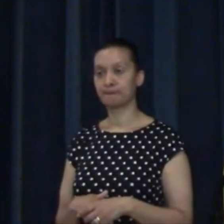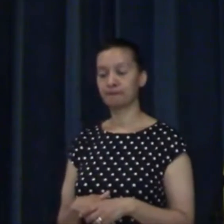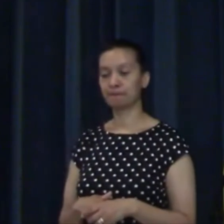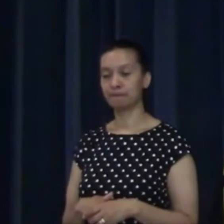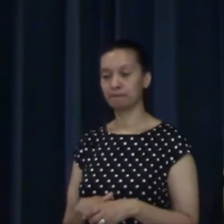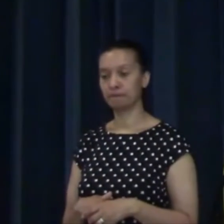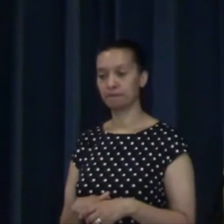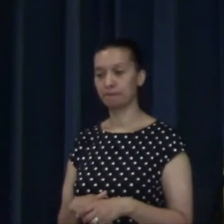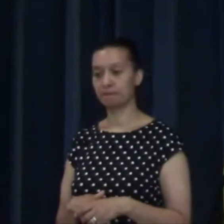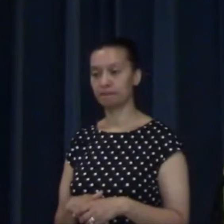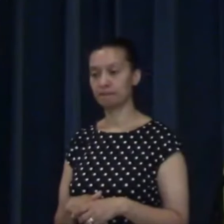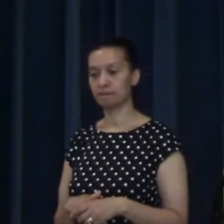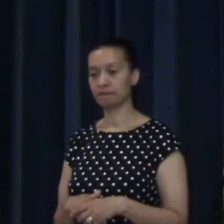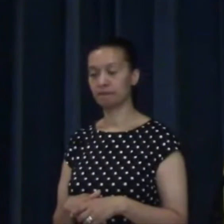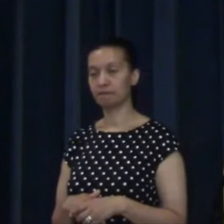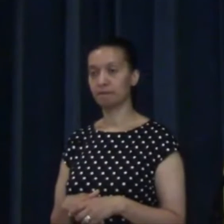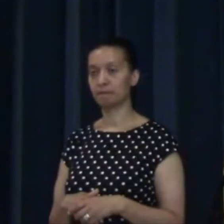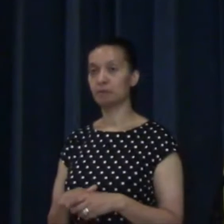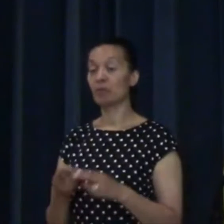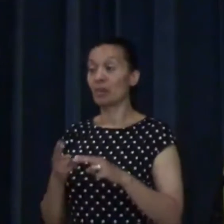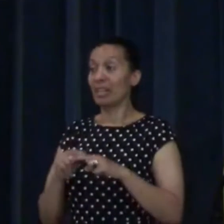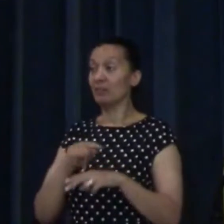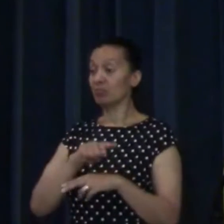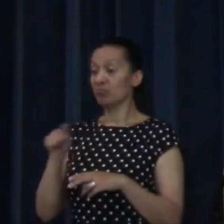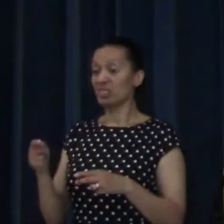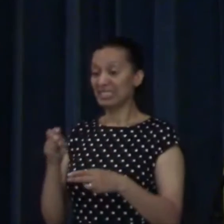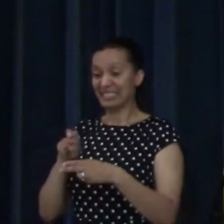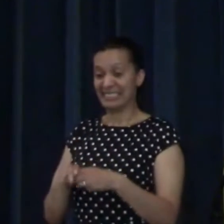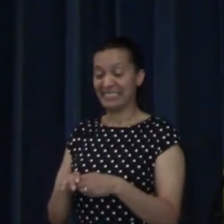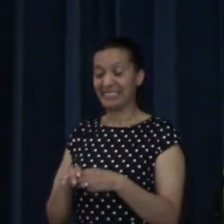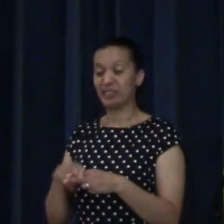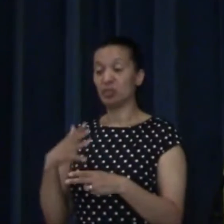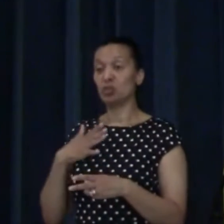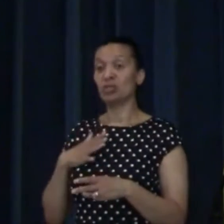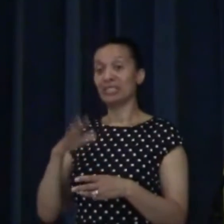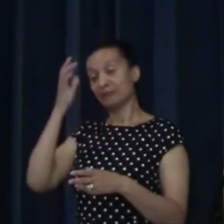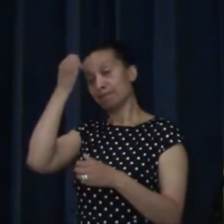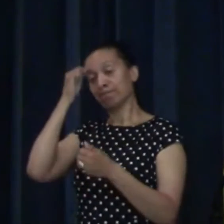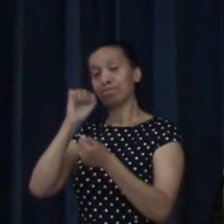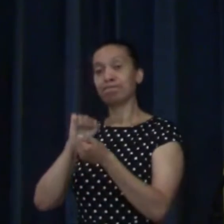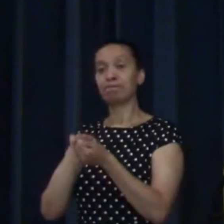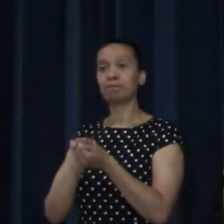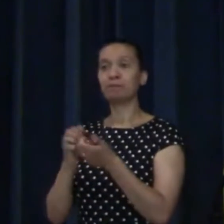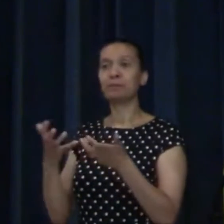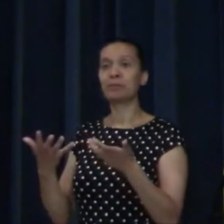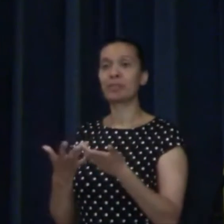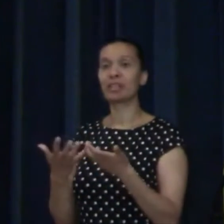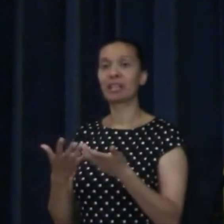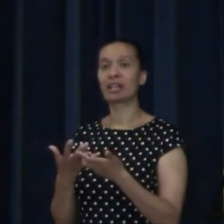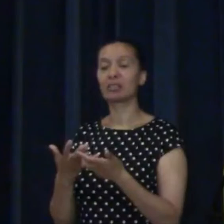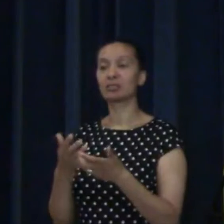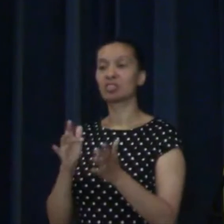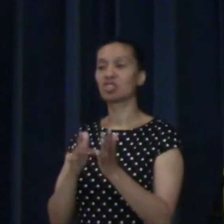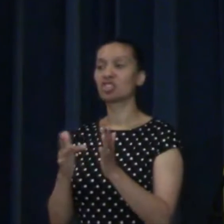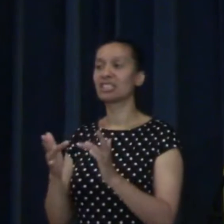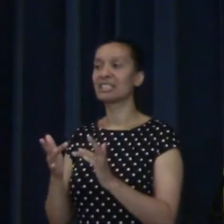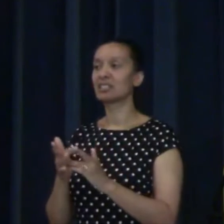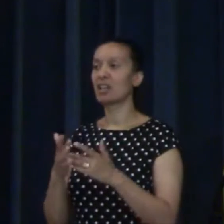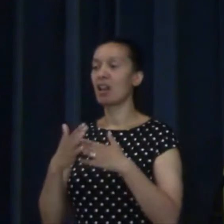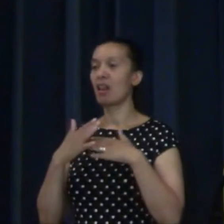Well, are you sitting here this morning and do you need to remember how much Jesus loves you?